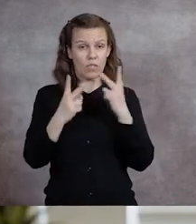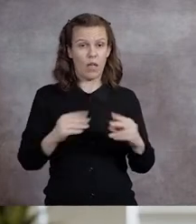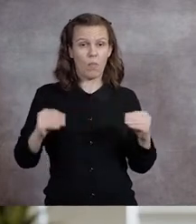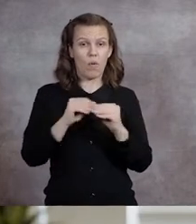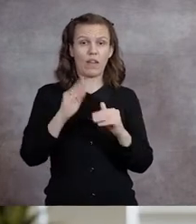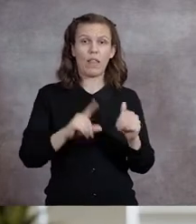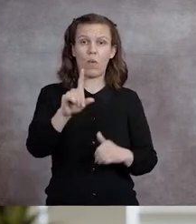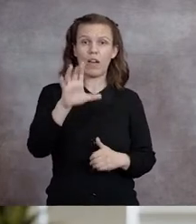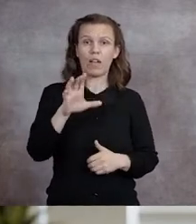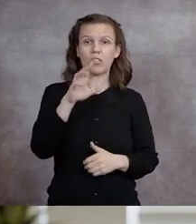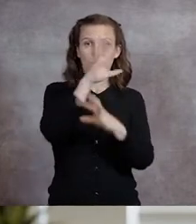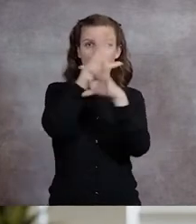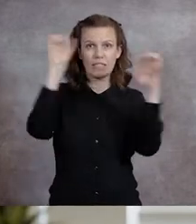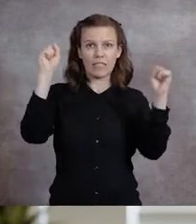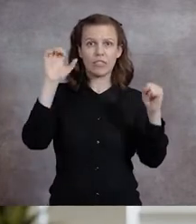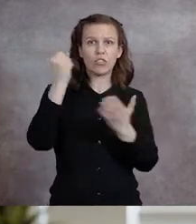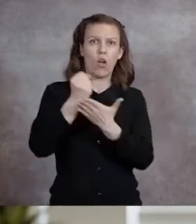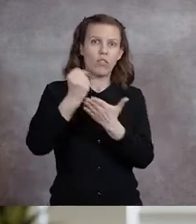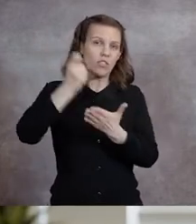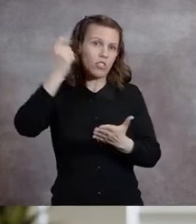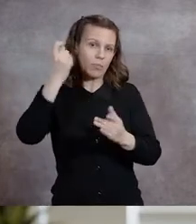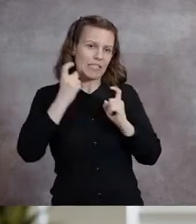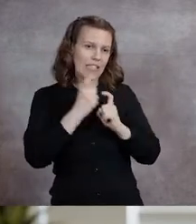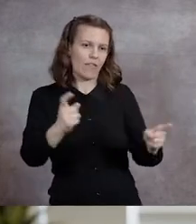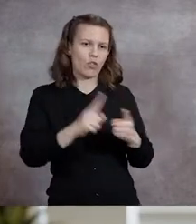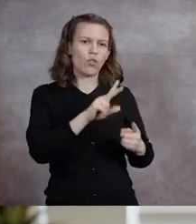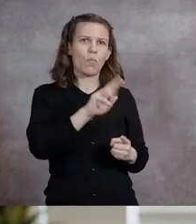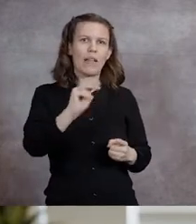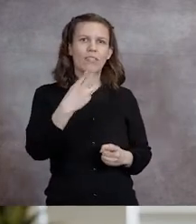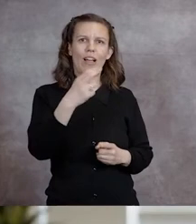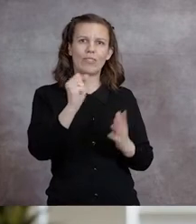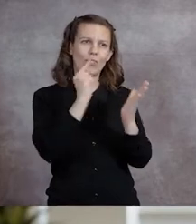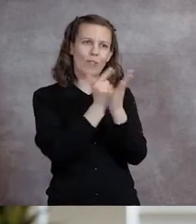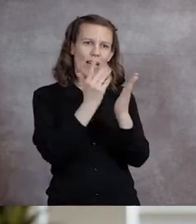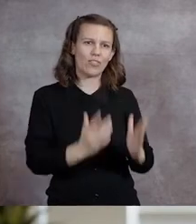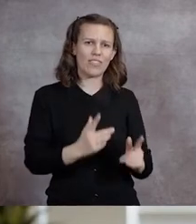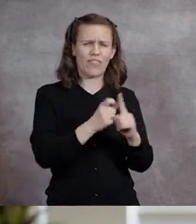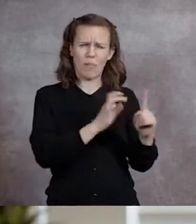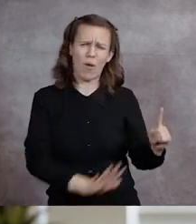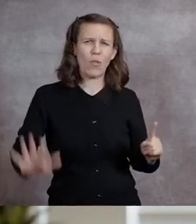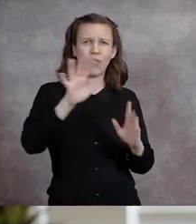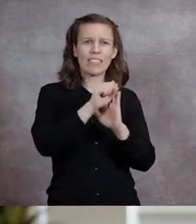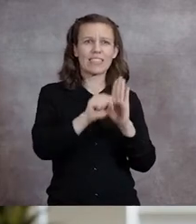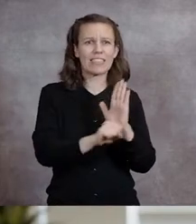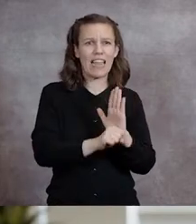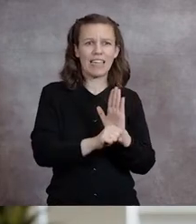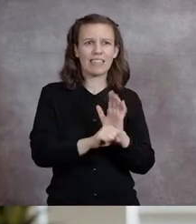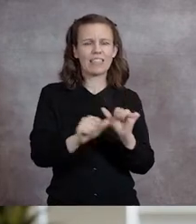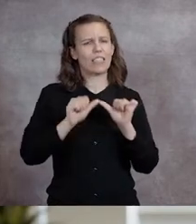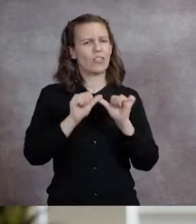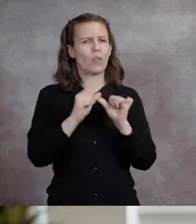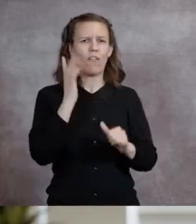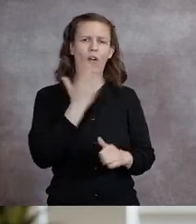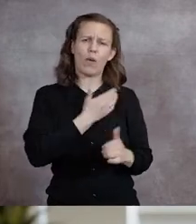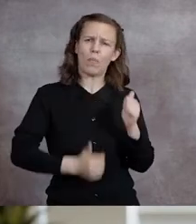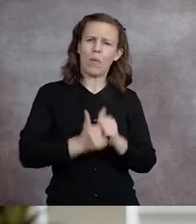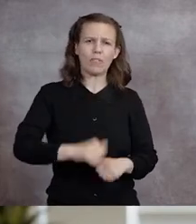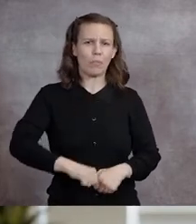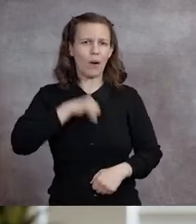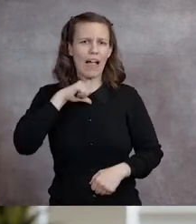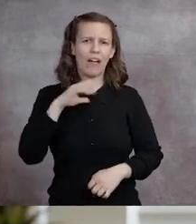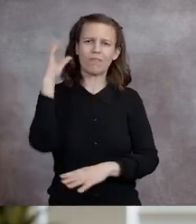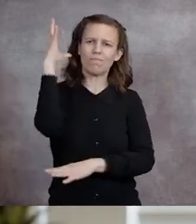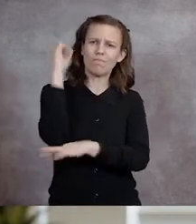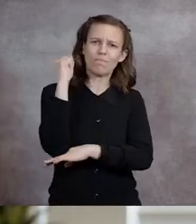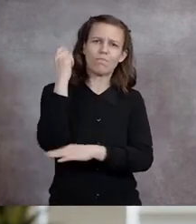presidential scholarships awarded to New Mexico High School graduates from every corner of our state, continuing one of our proudest and long